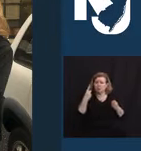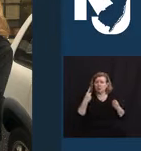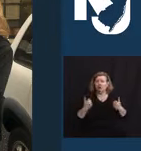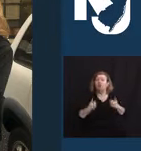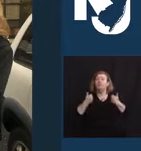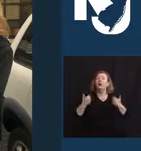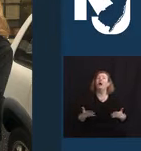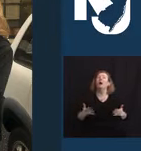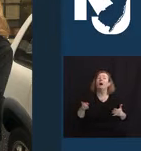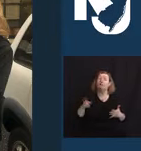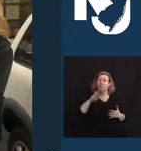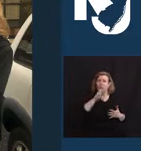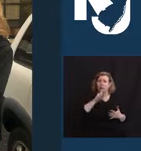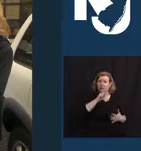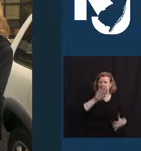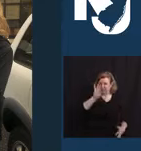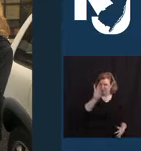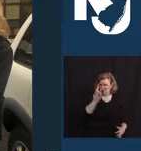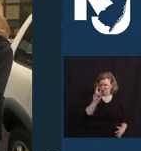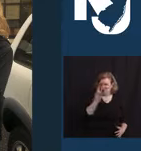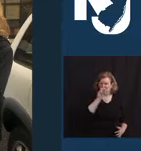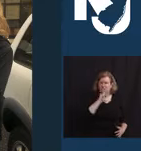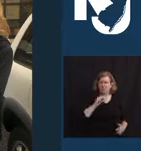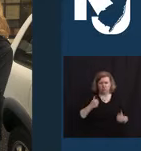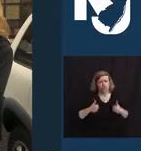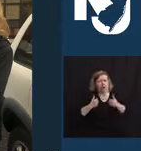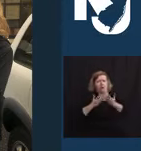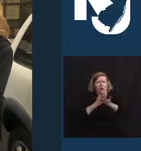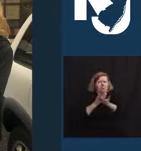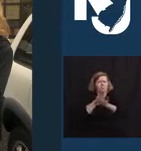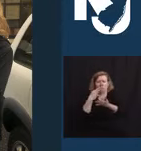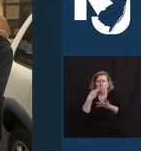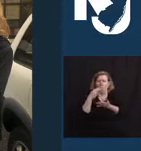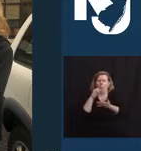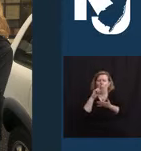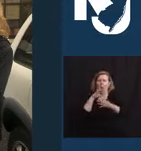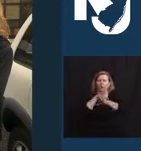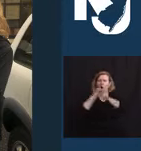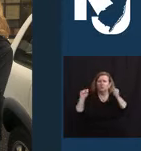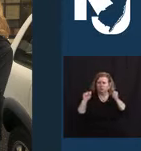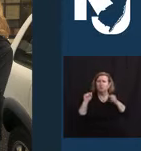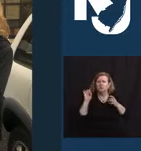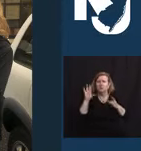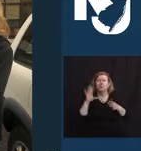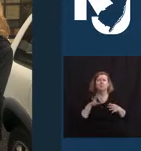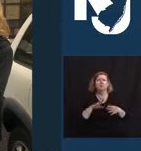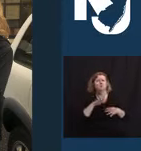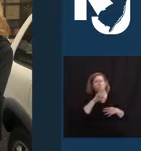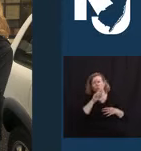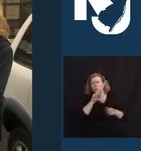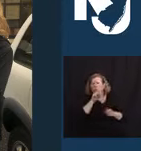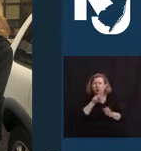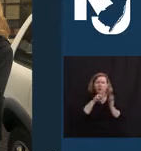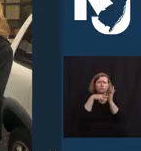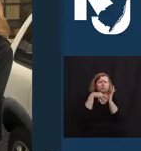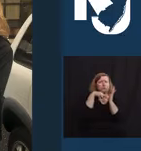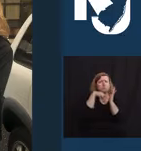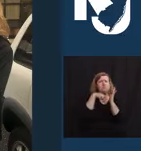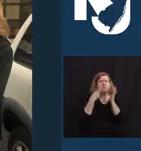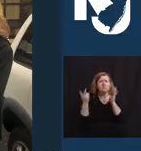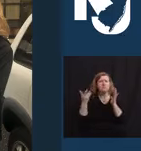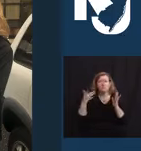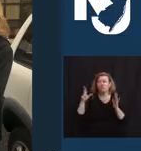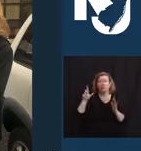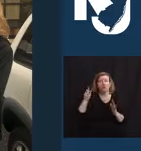-year-old Holocaust survivor with a deep love of reading. Knowing this, Laura delivers books to her friend and they chat on the phone about